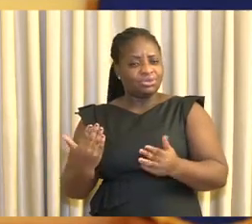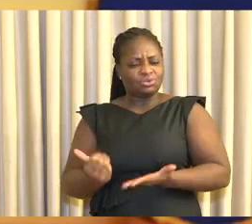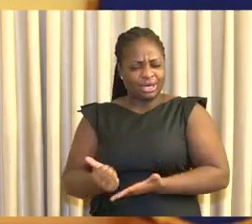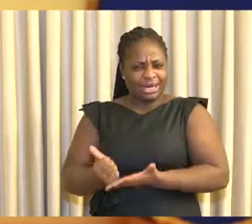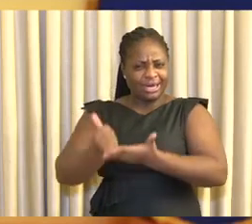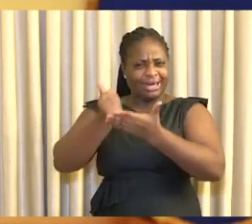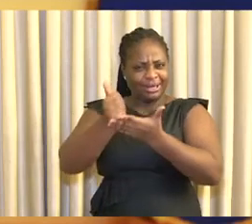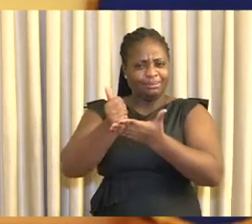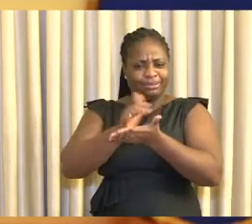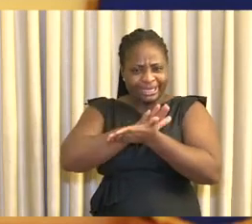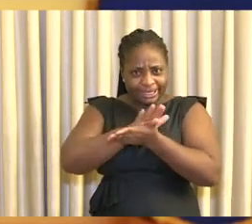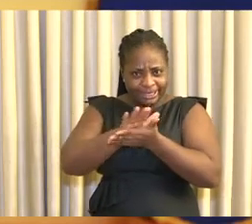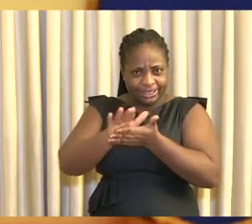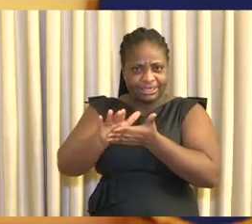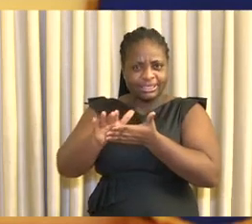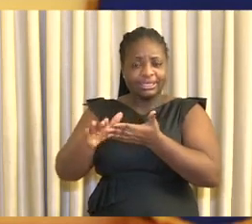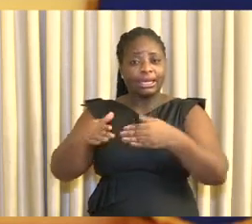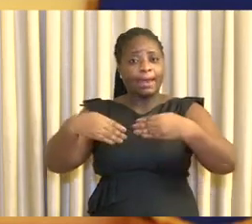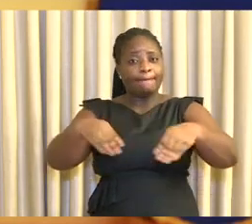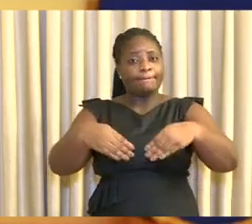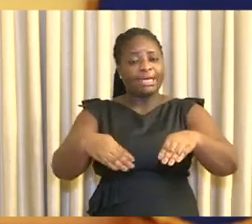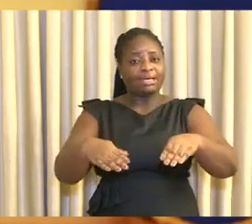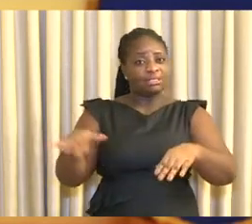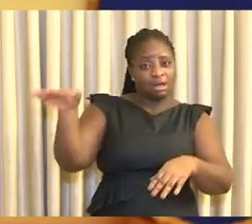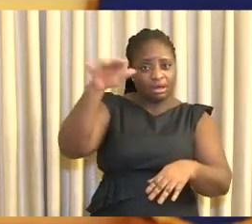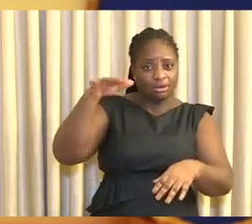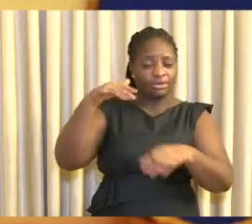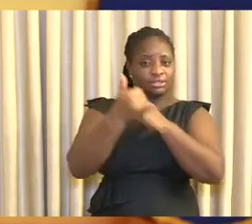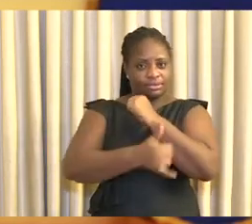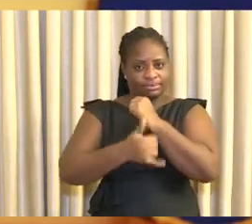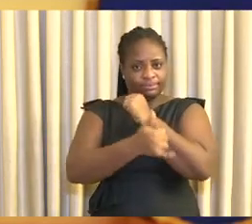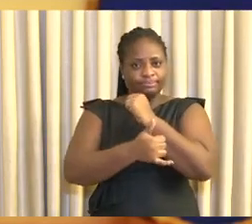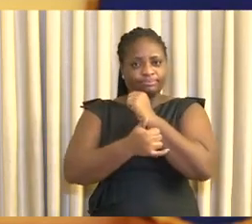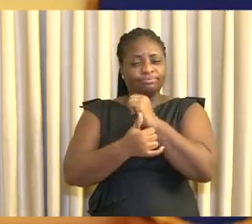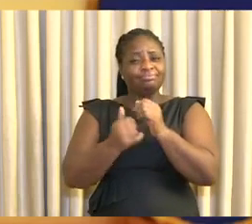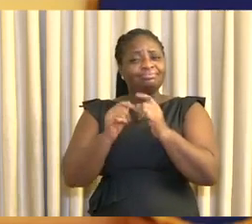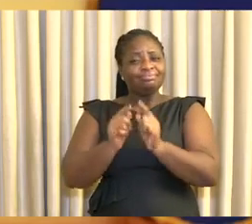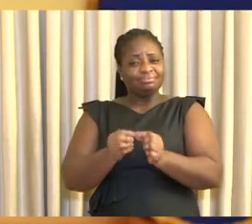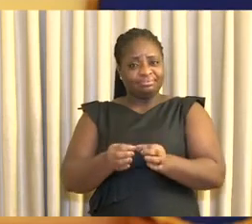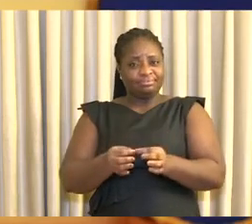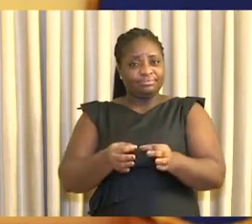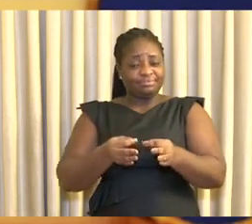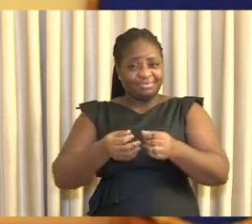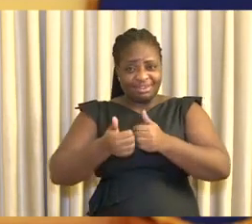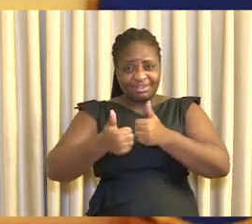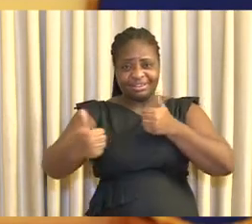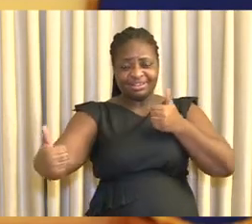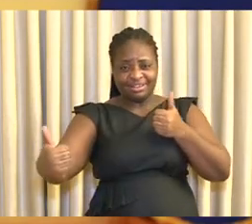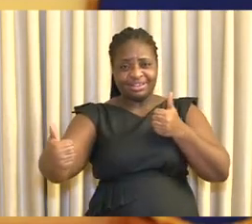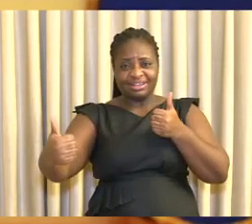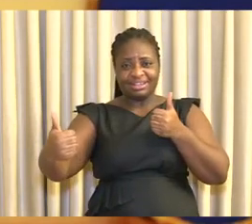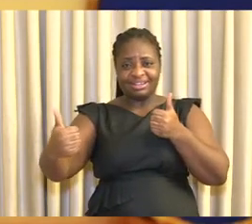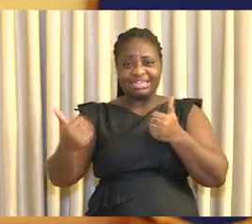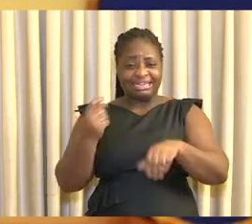conditions of hygiene in markets across the country and expand the policy of alternate days for